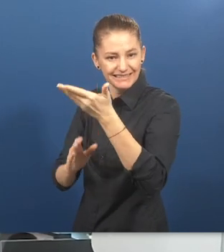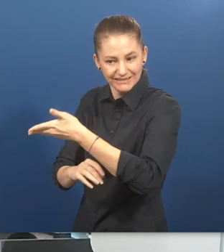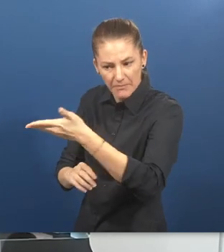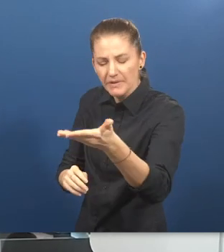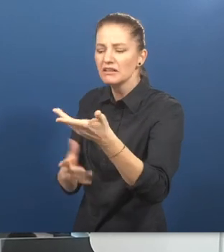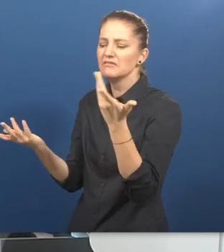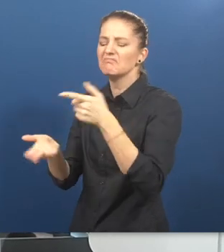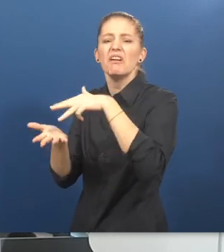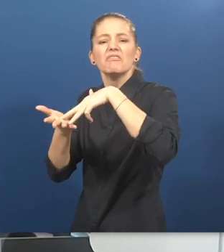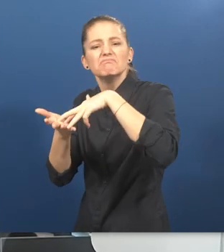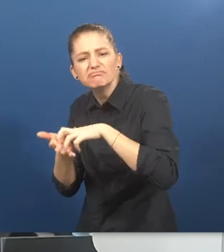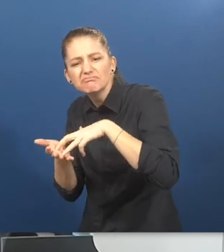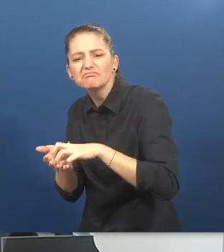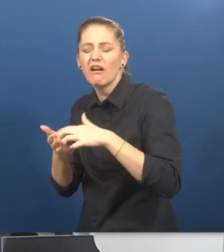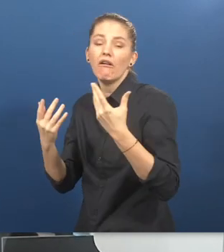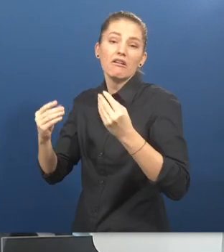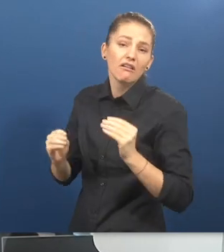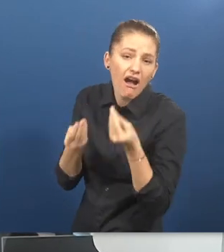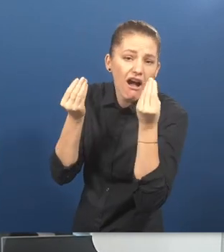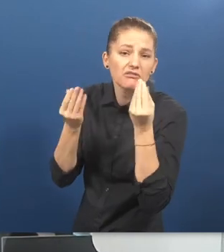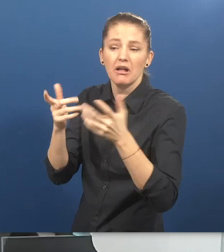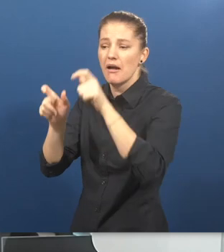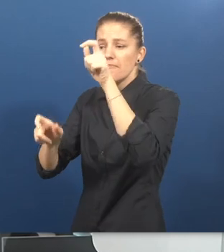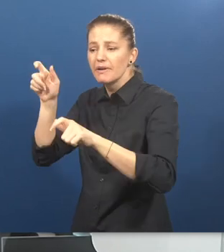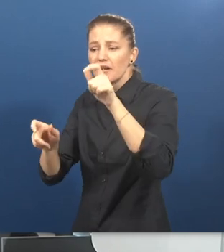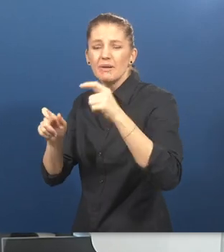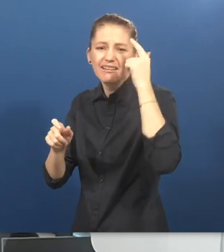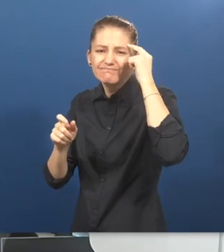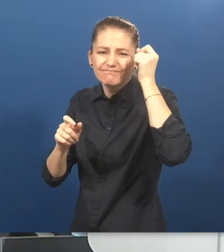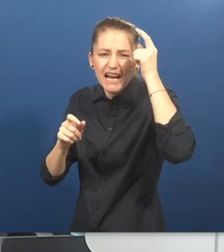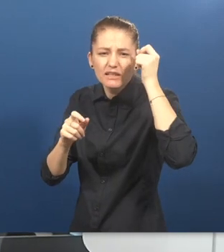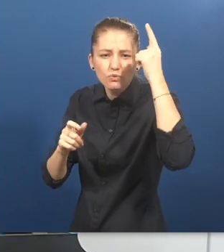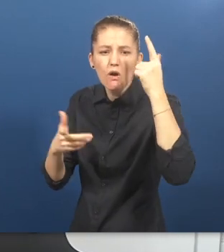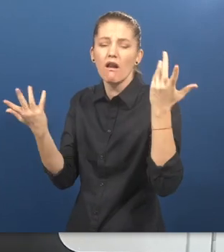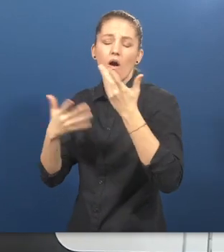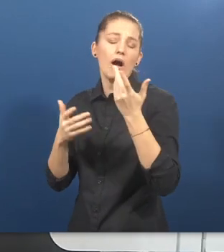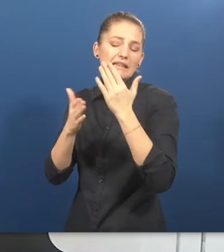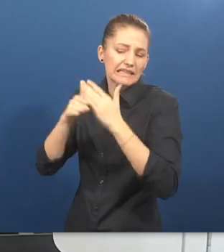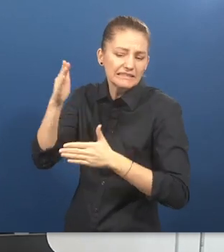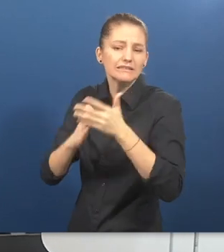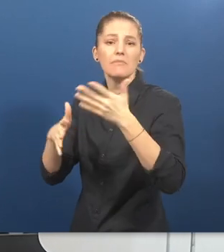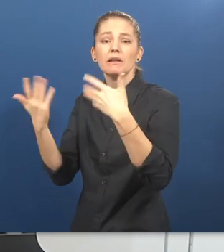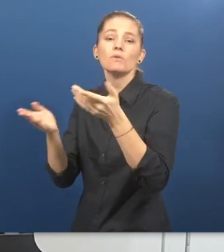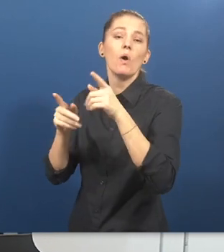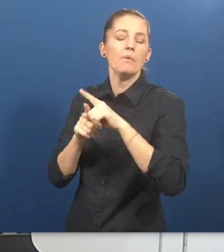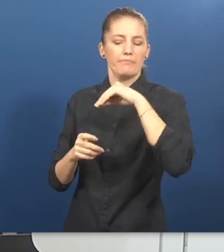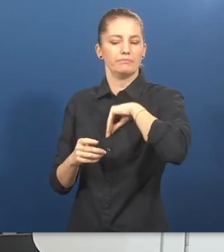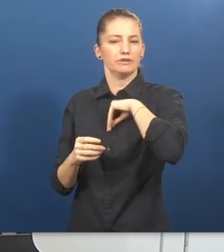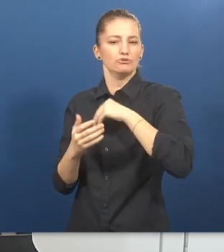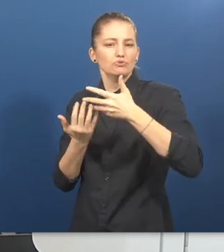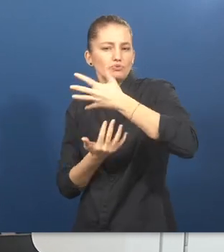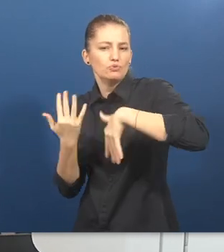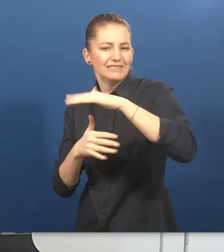those groups of persons with disabilities more vulnerable, like jobs or persons with intellectual and